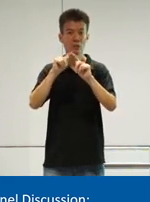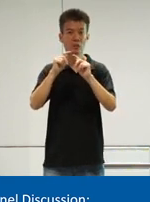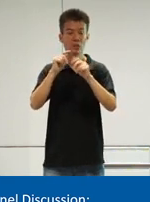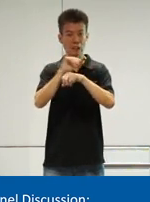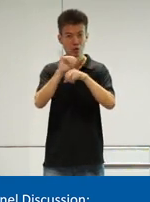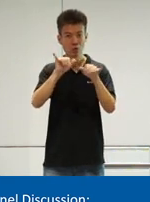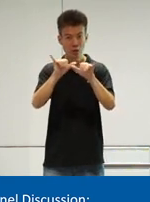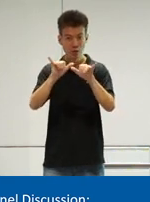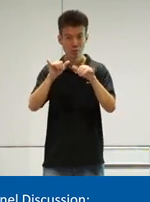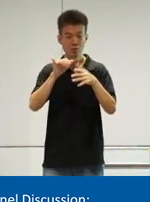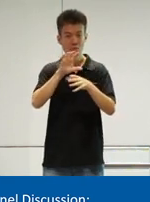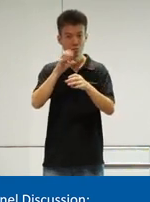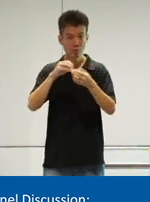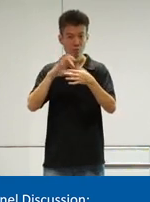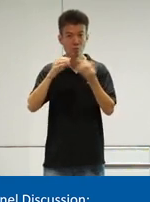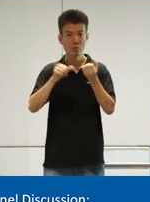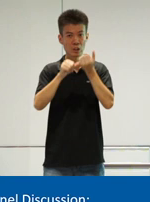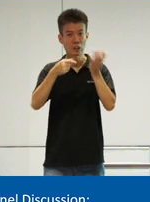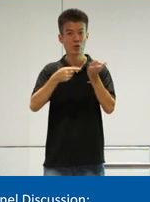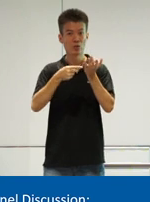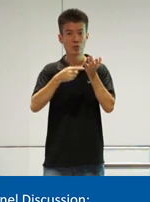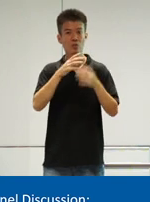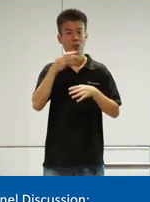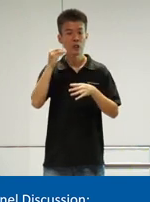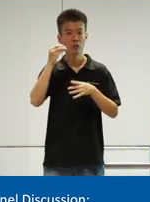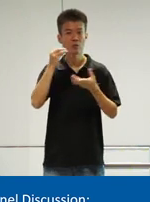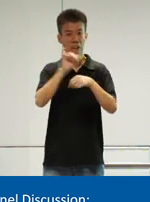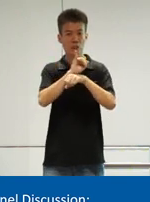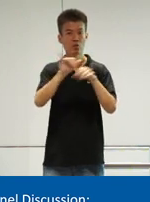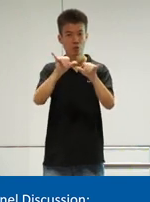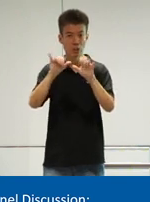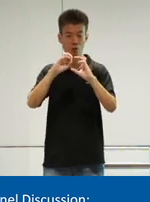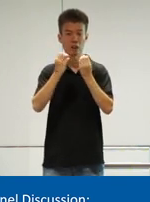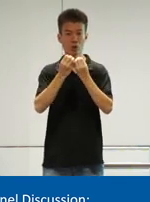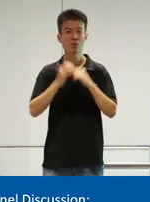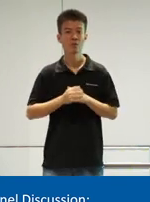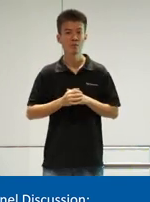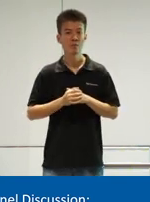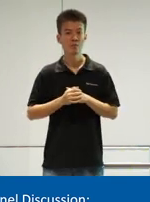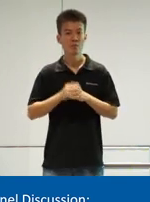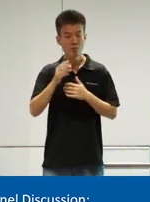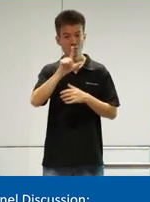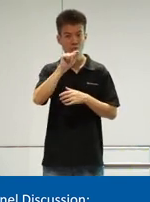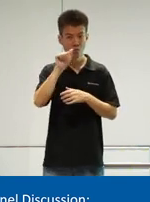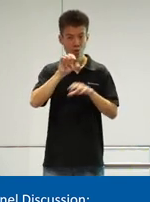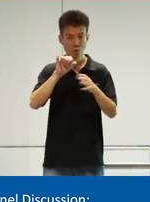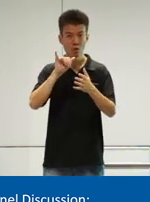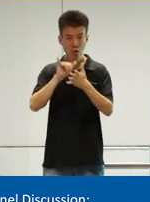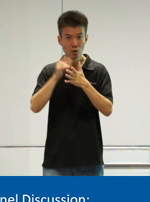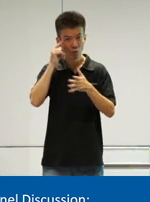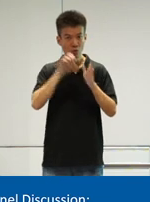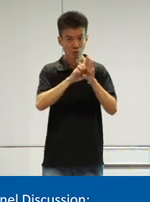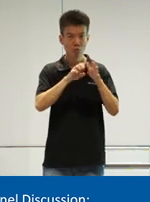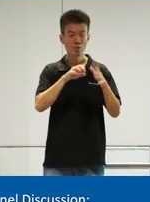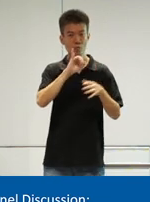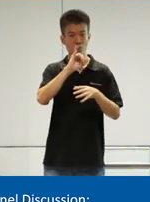should push the own cooperation of assistive technology at industry standards organizations. And LTA are doing this, for example, at the